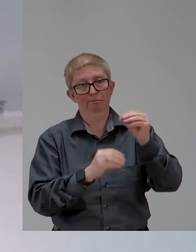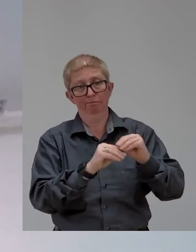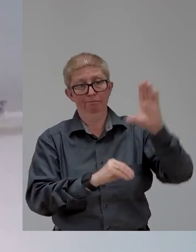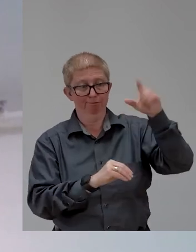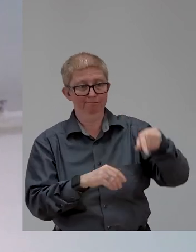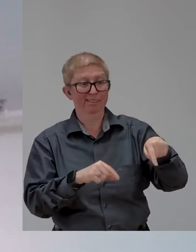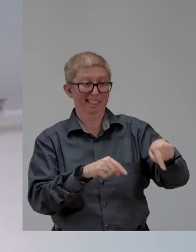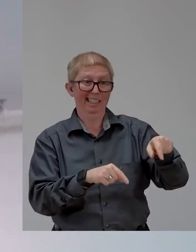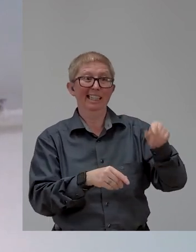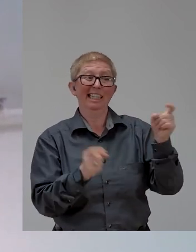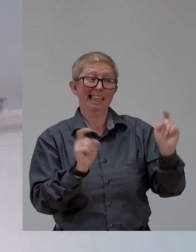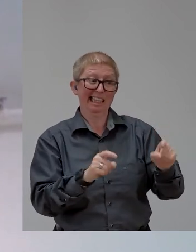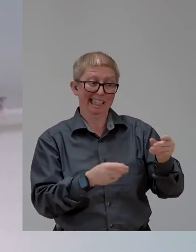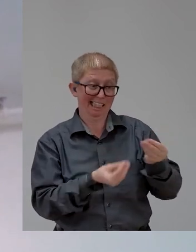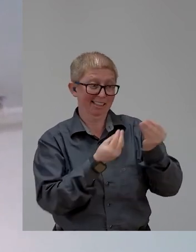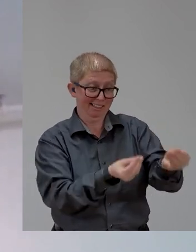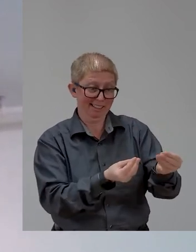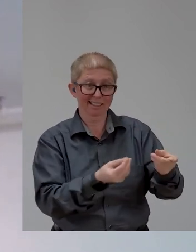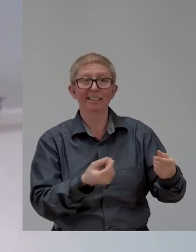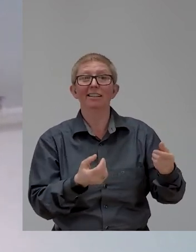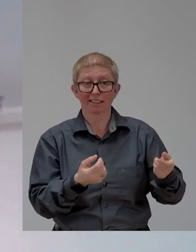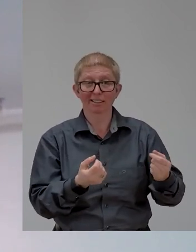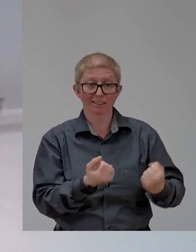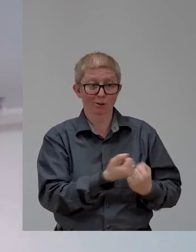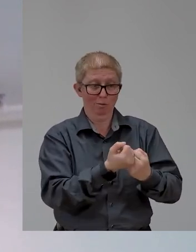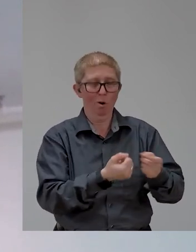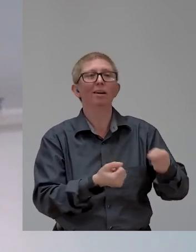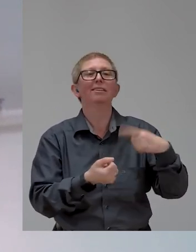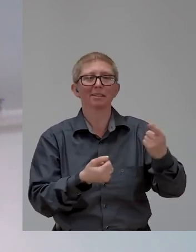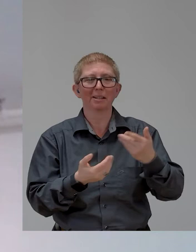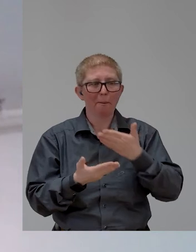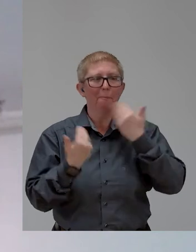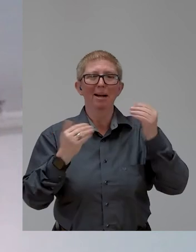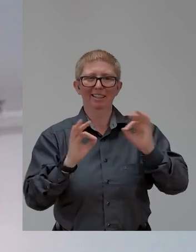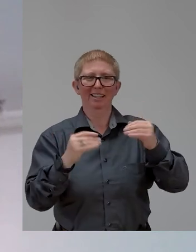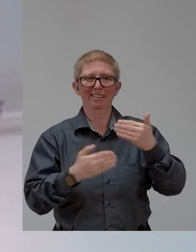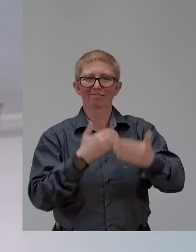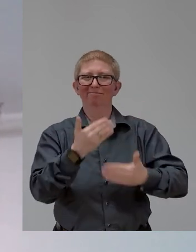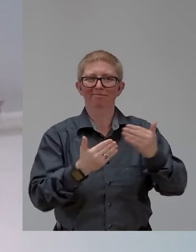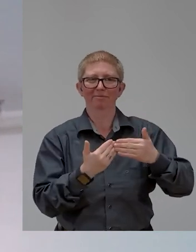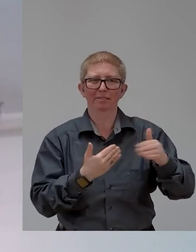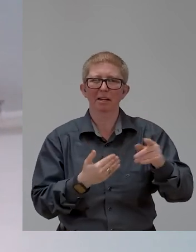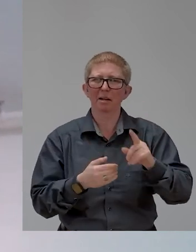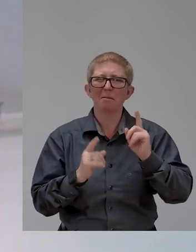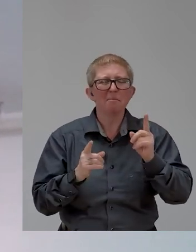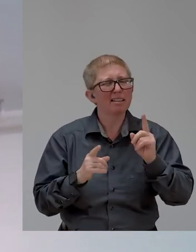more or less, it could be better, but it's there in many places, and yet the prejudice remains. Policies, and